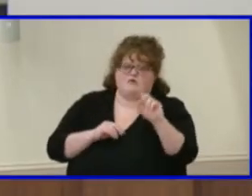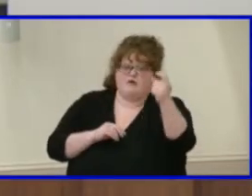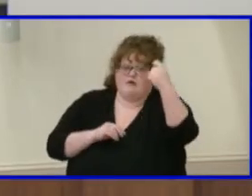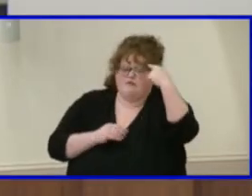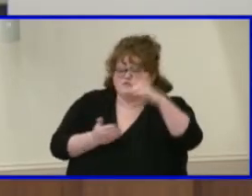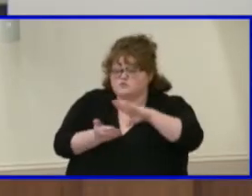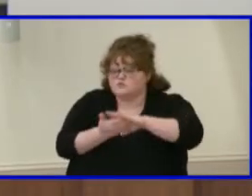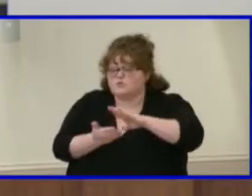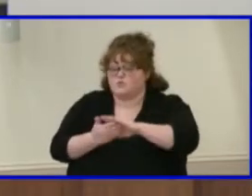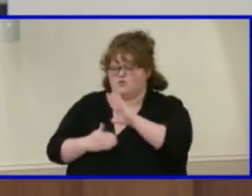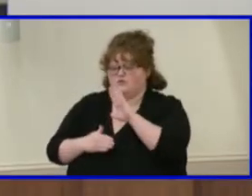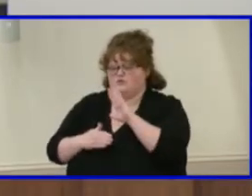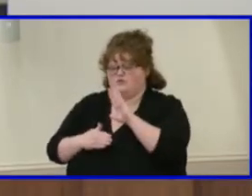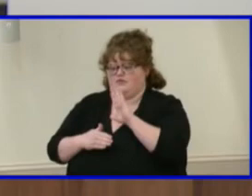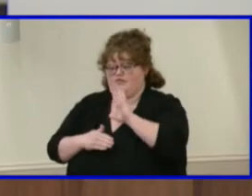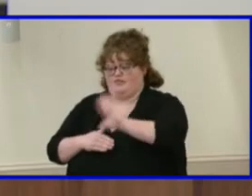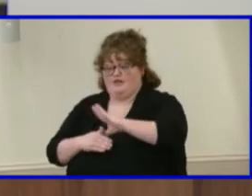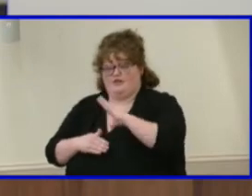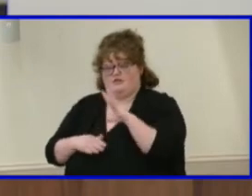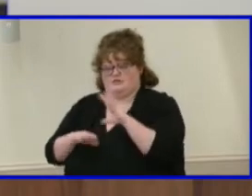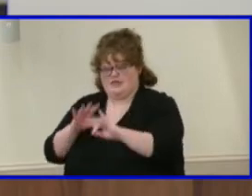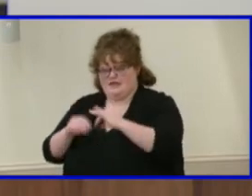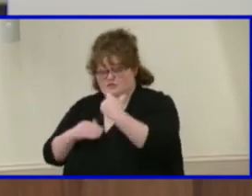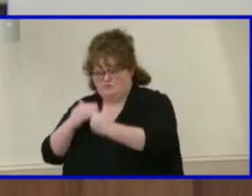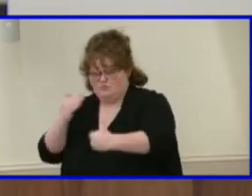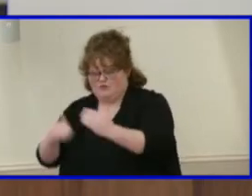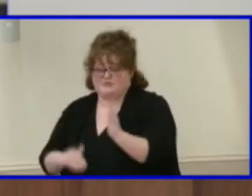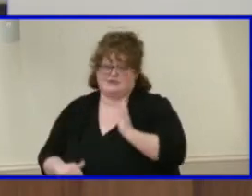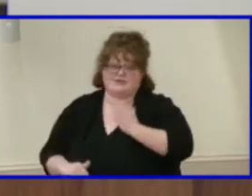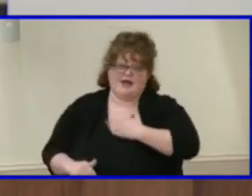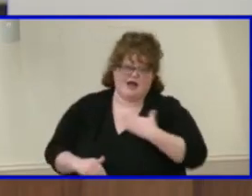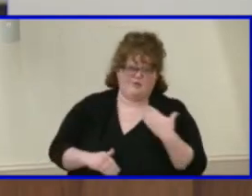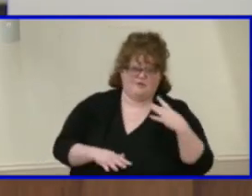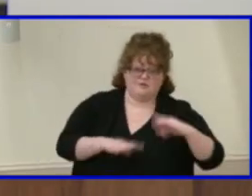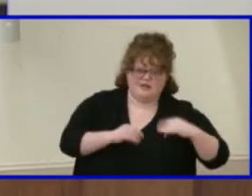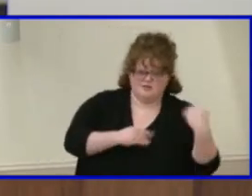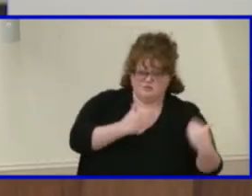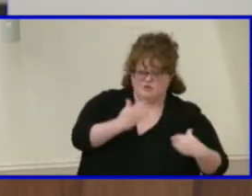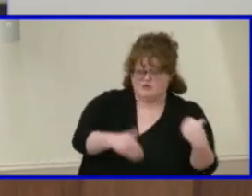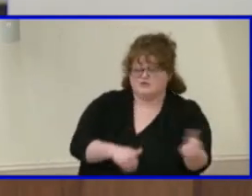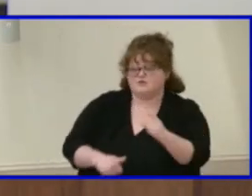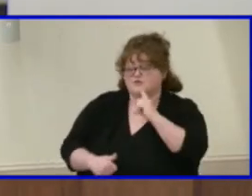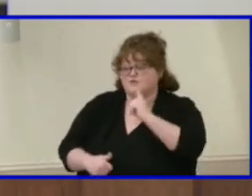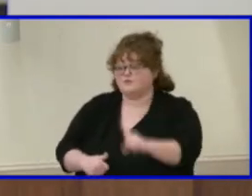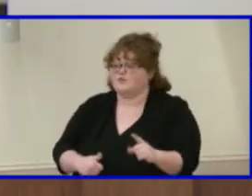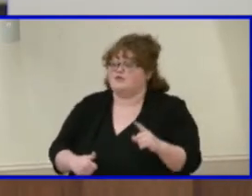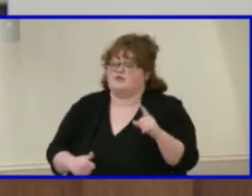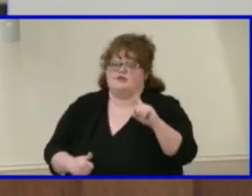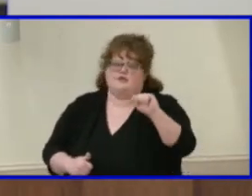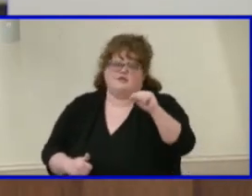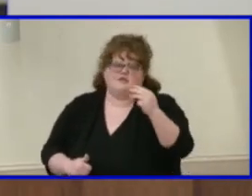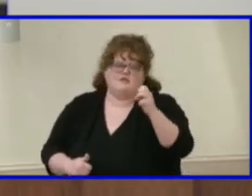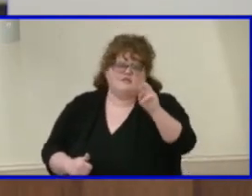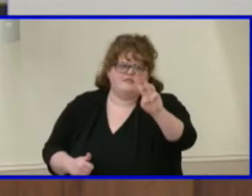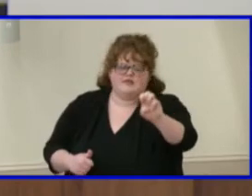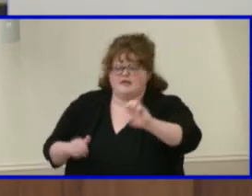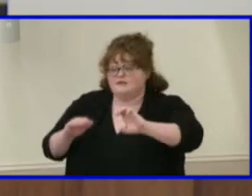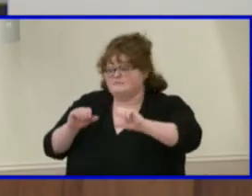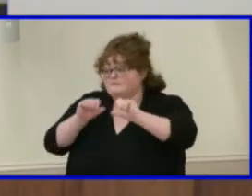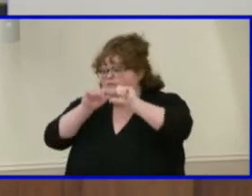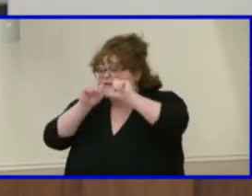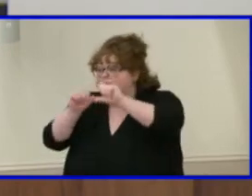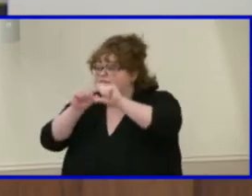in conjunction with their process. The theme, the theme for us continues to be and I'm so pleased, you know, access and opportunity.